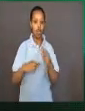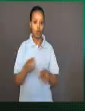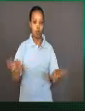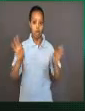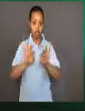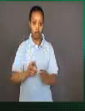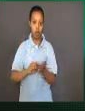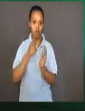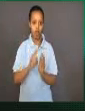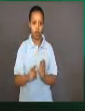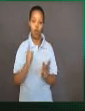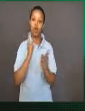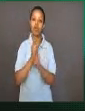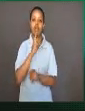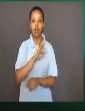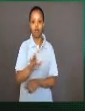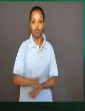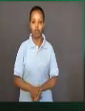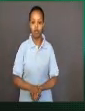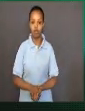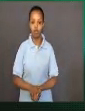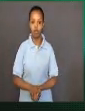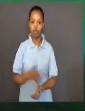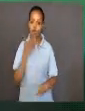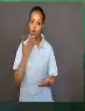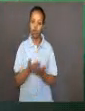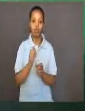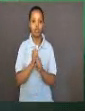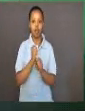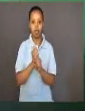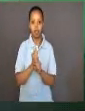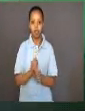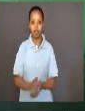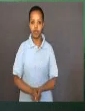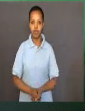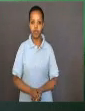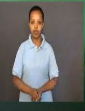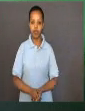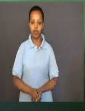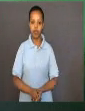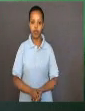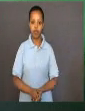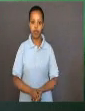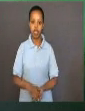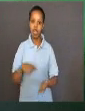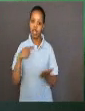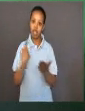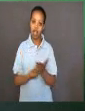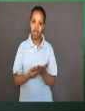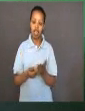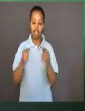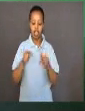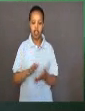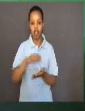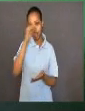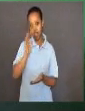Then you are correct. Well done. This concludes our